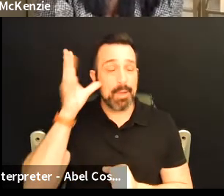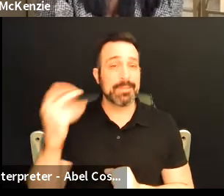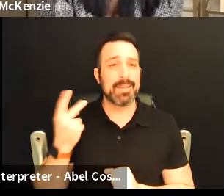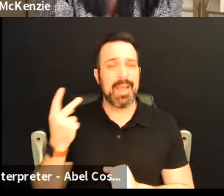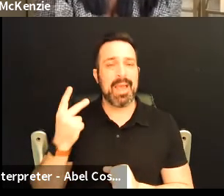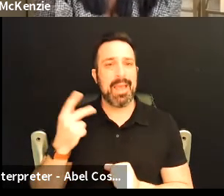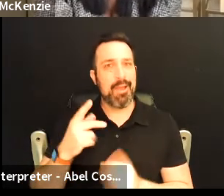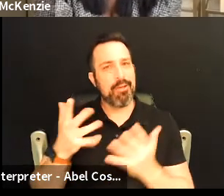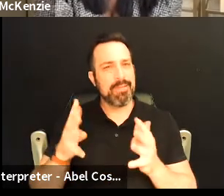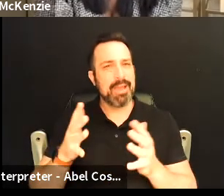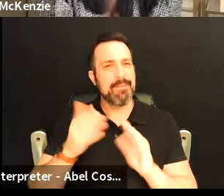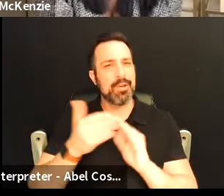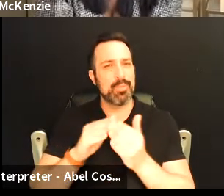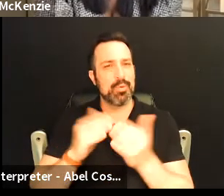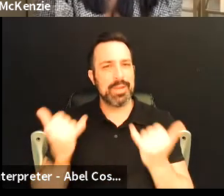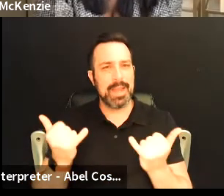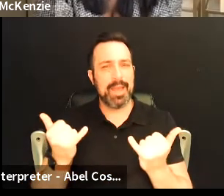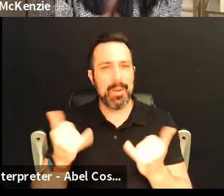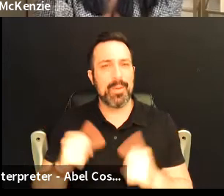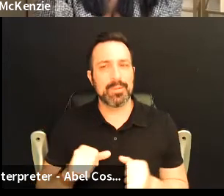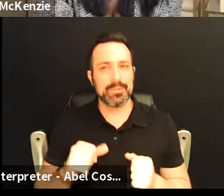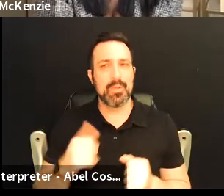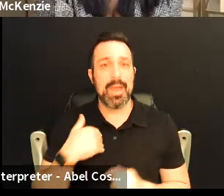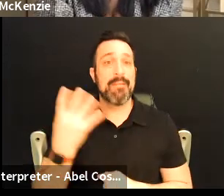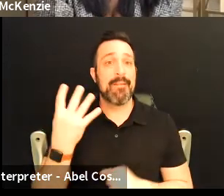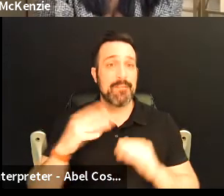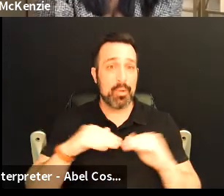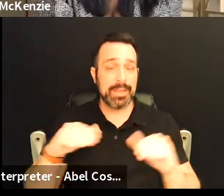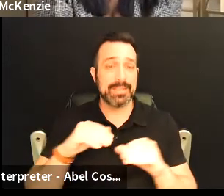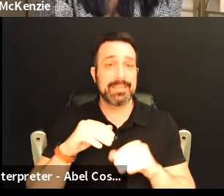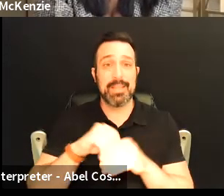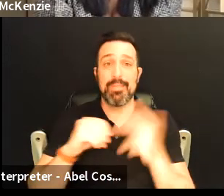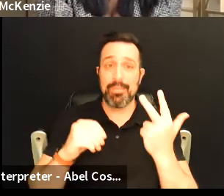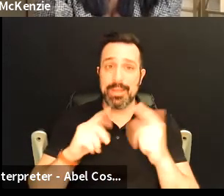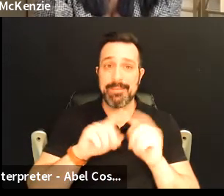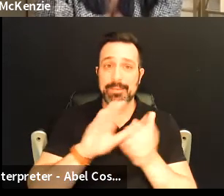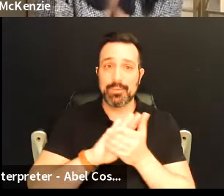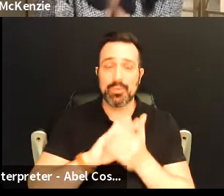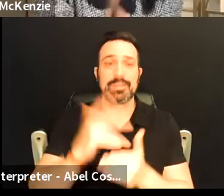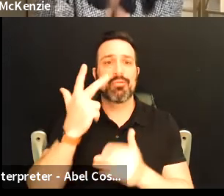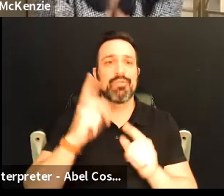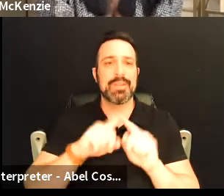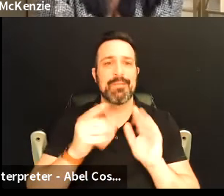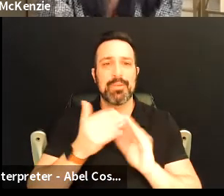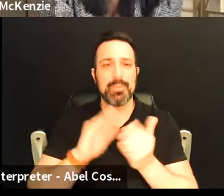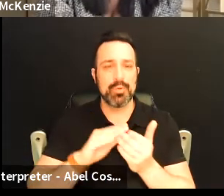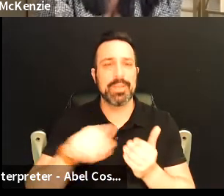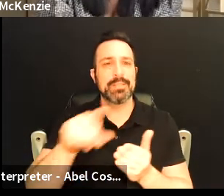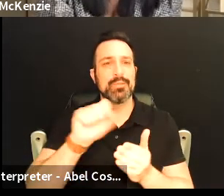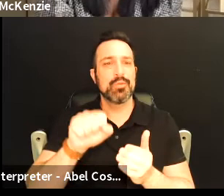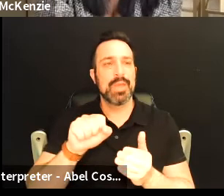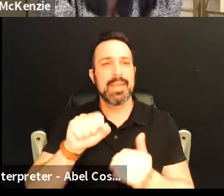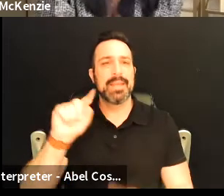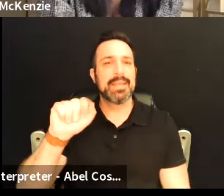kind of a community now so i have uh four kids in three different schools that's three different communities that you kind of get to tap